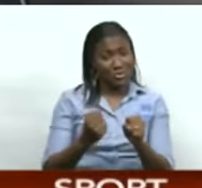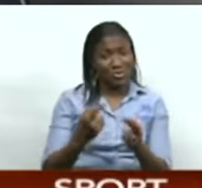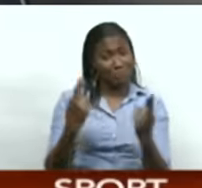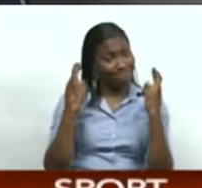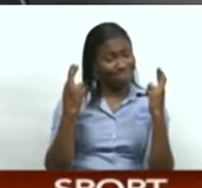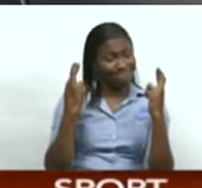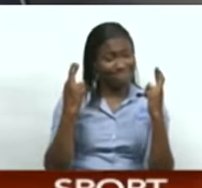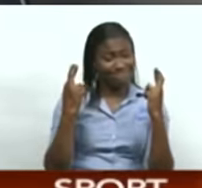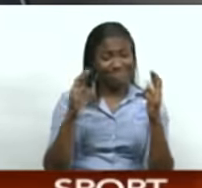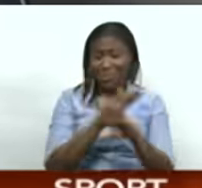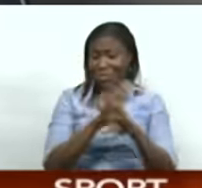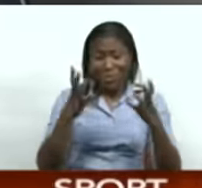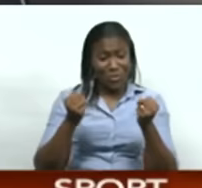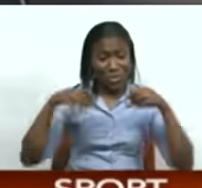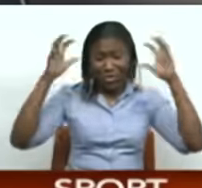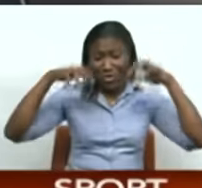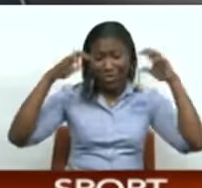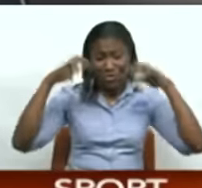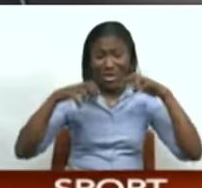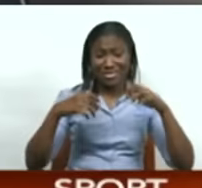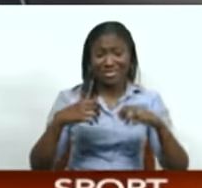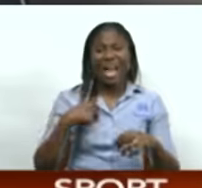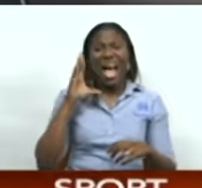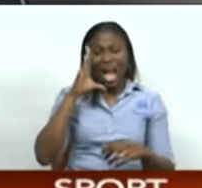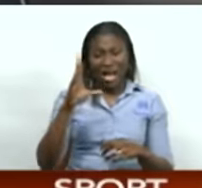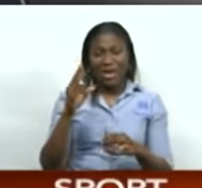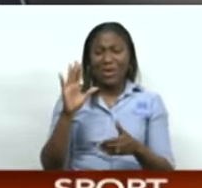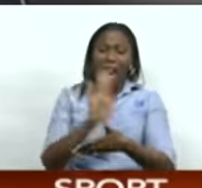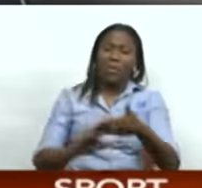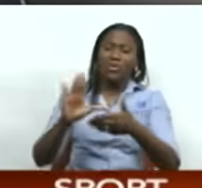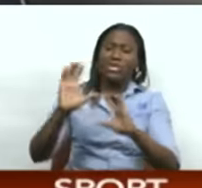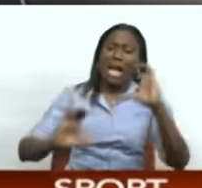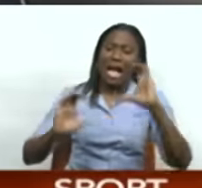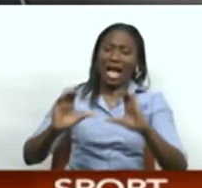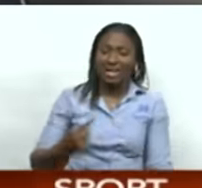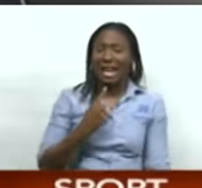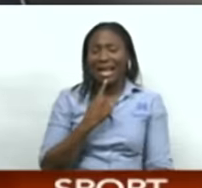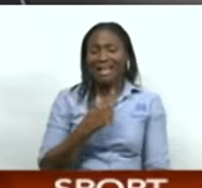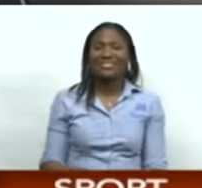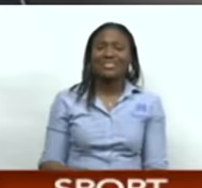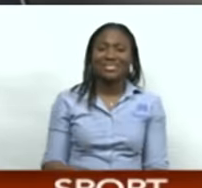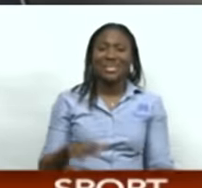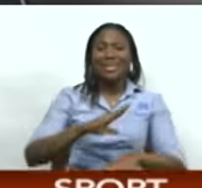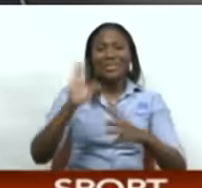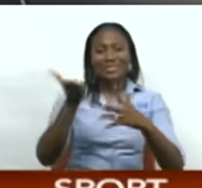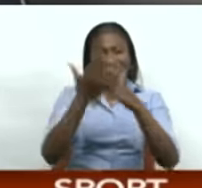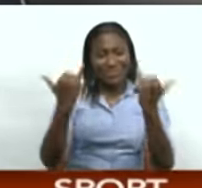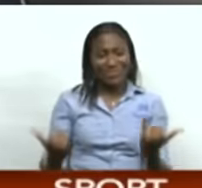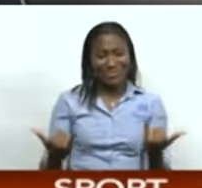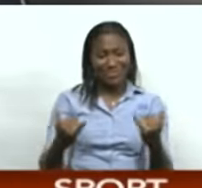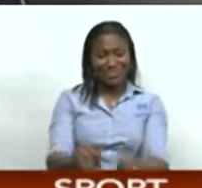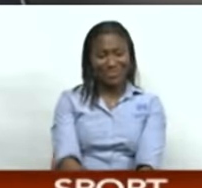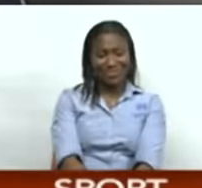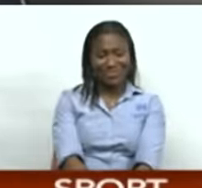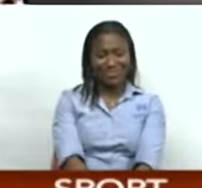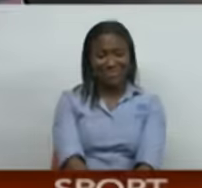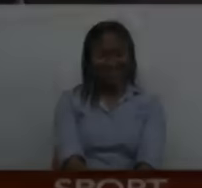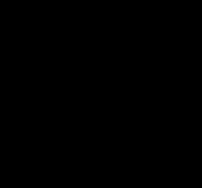crossed. No rain in that region. I wouldn't wash the car. All right, thank you so much, Jassy. Let's take a break. We'll be right back.